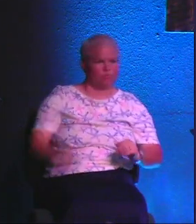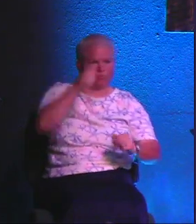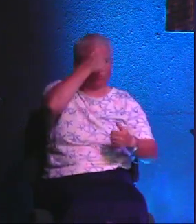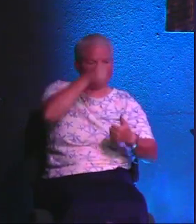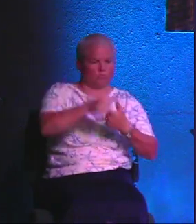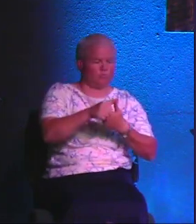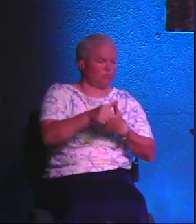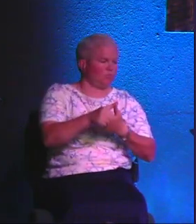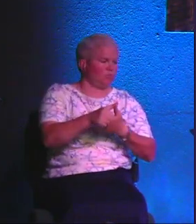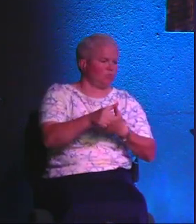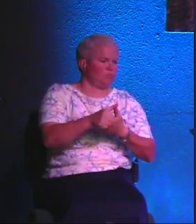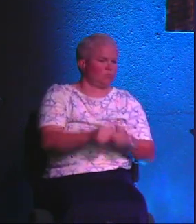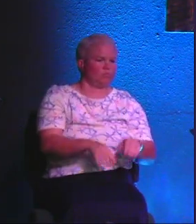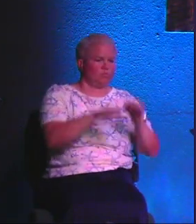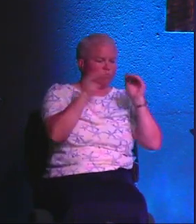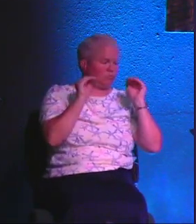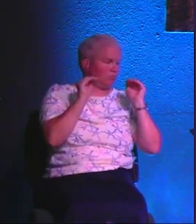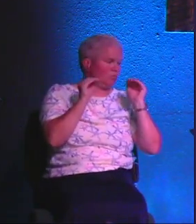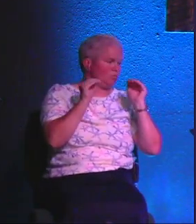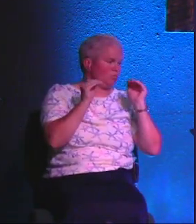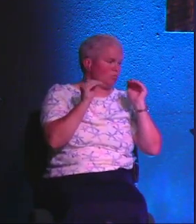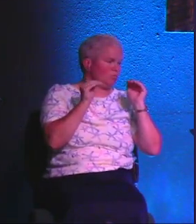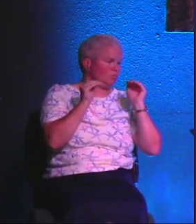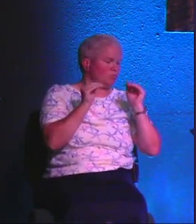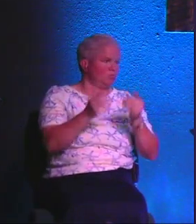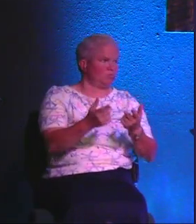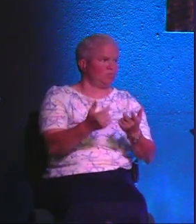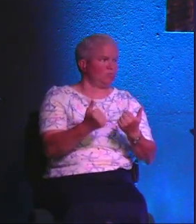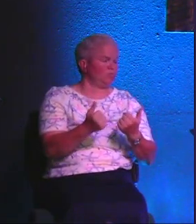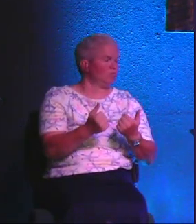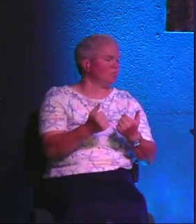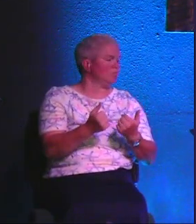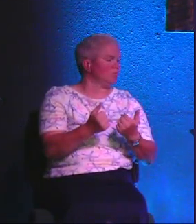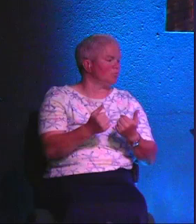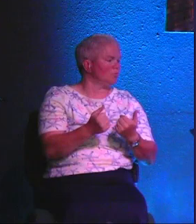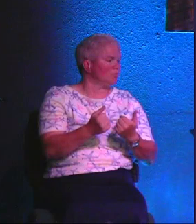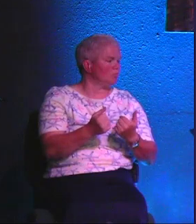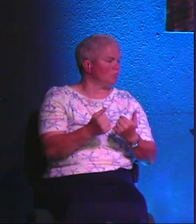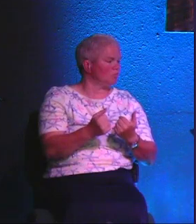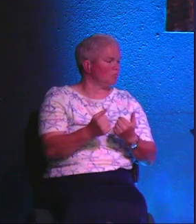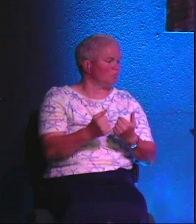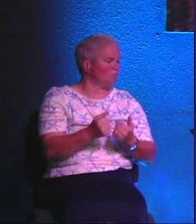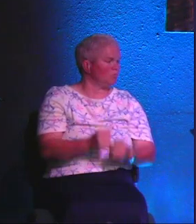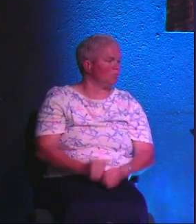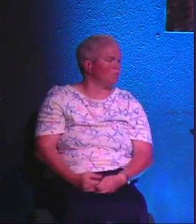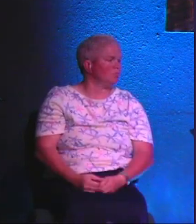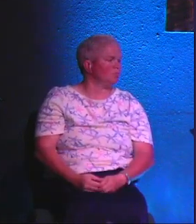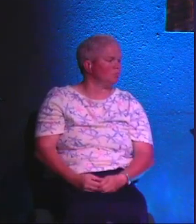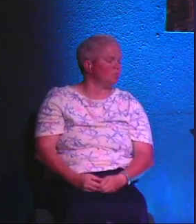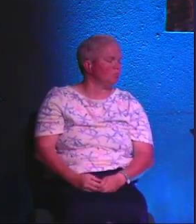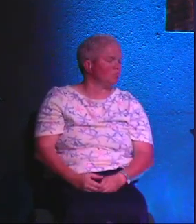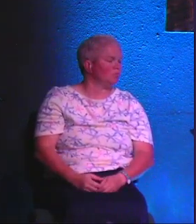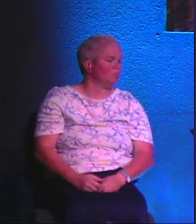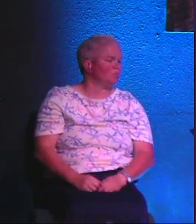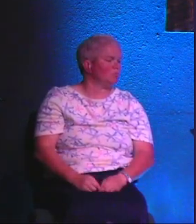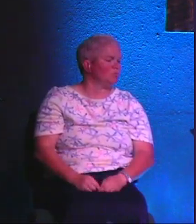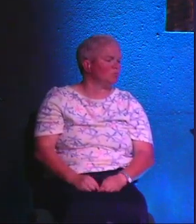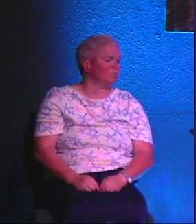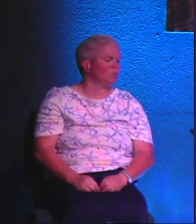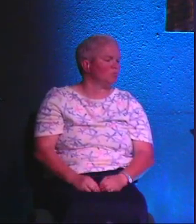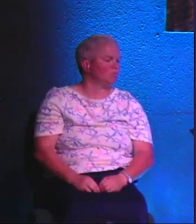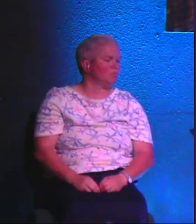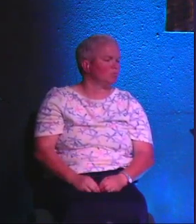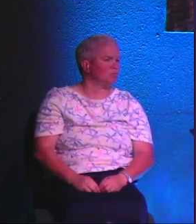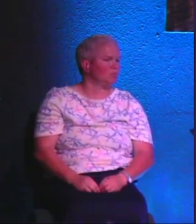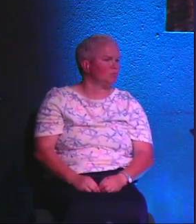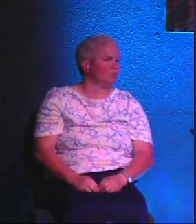do you remember the definition of supremacy? Because it comes in handy here. It's important. Supremacy, the state or condition of being superior to